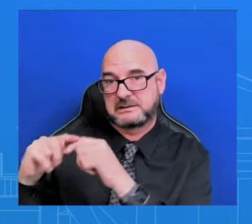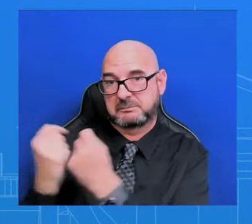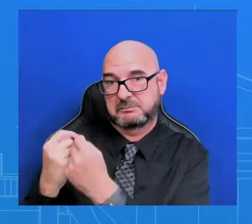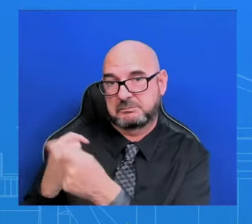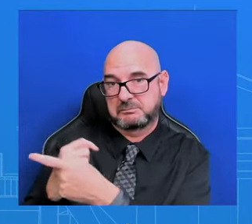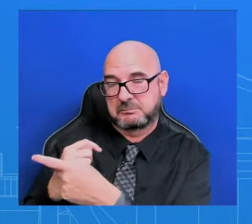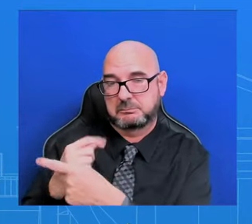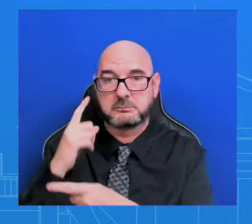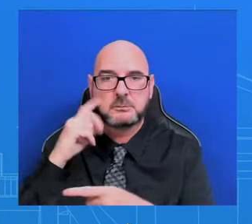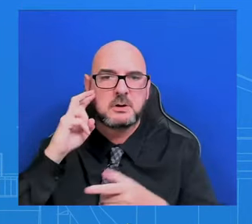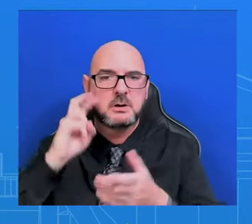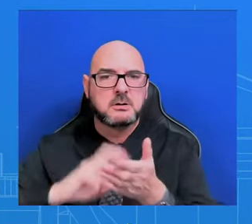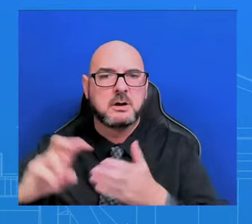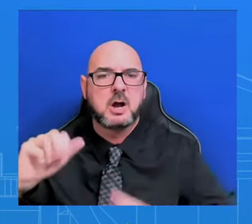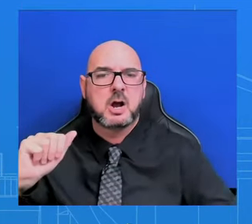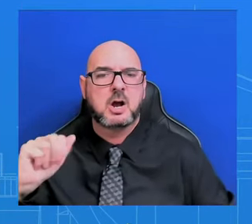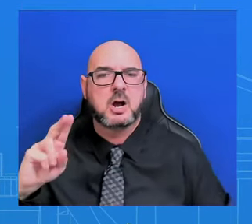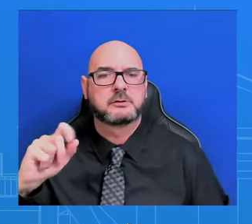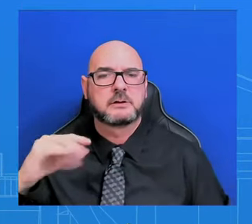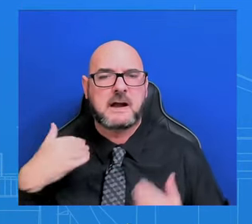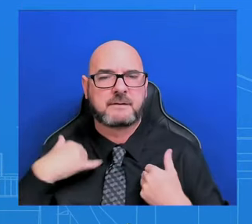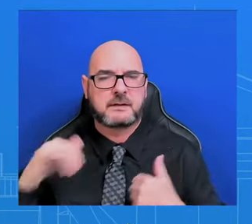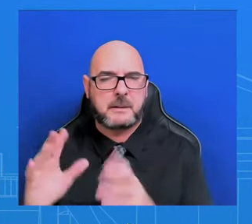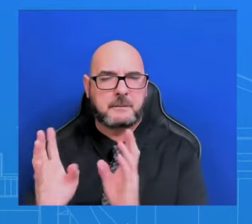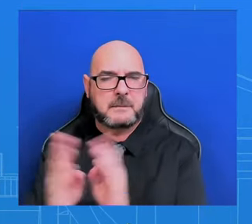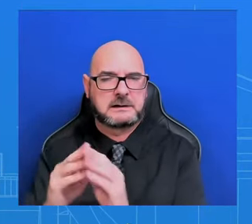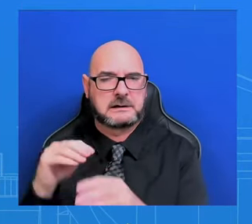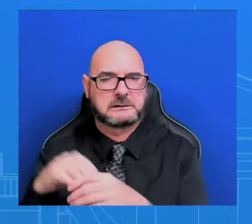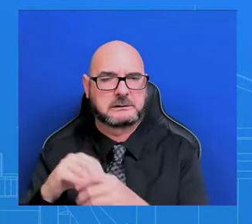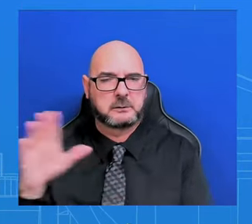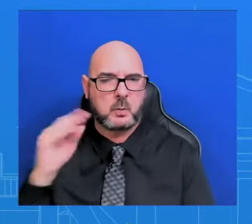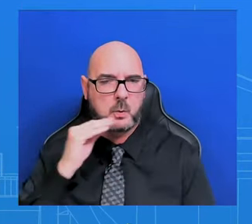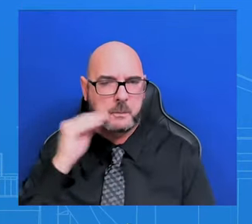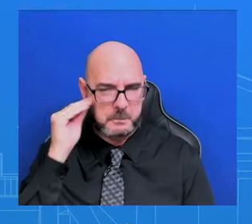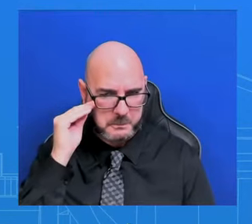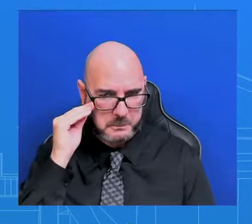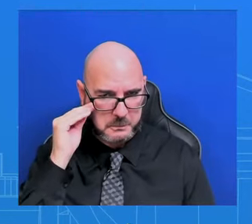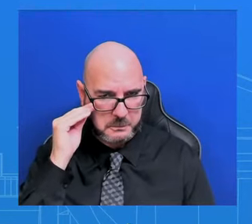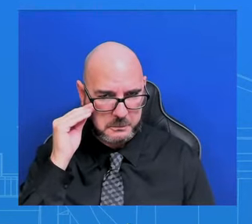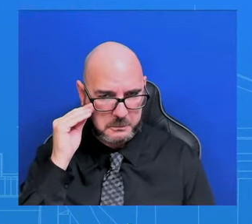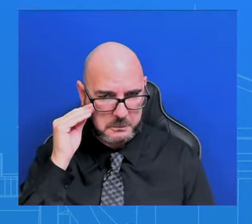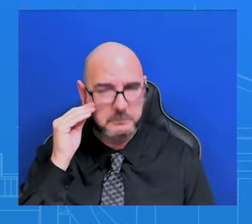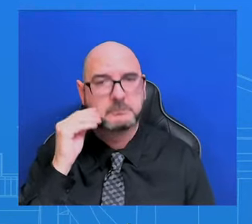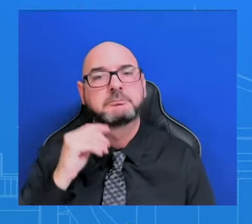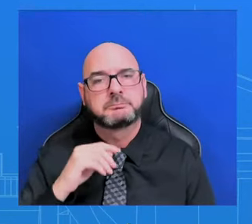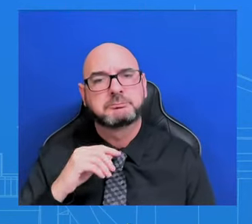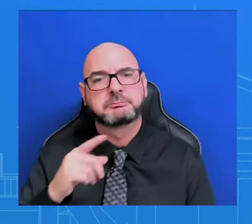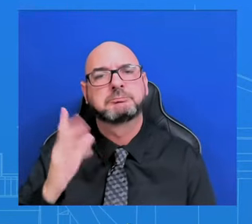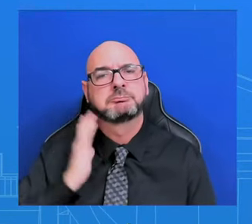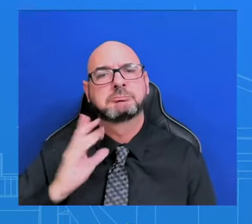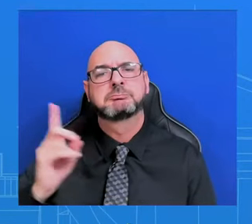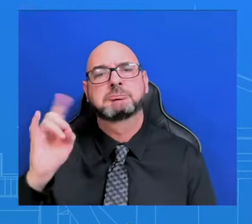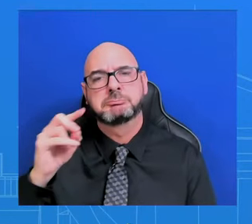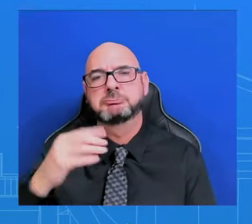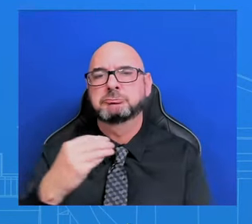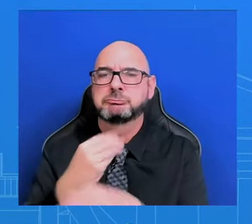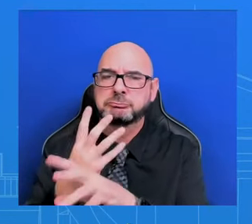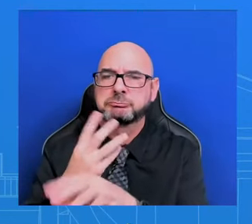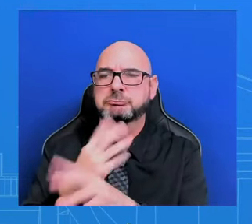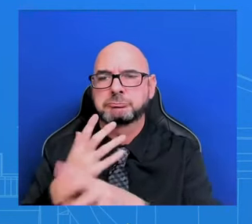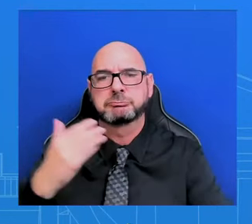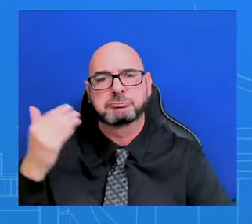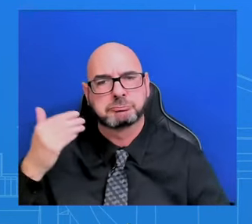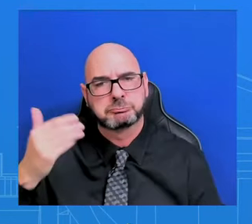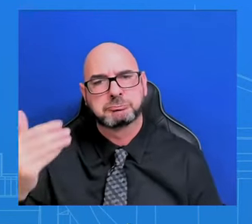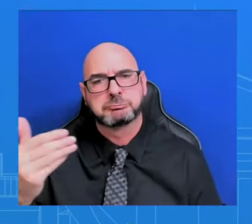over Zoom, and he's done these virtually before. Getting 50 nations all together in the same place sometimes can be